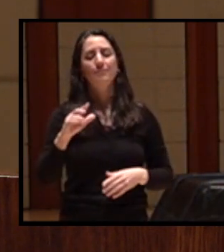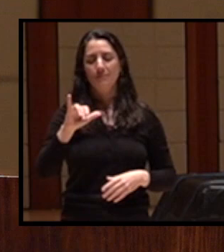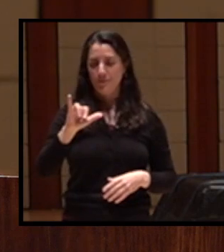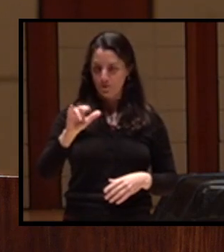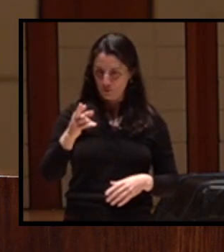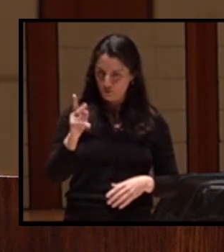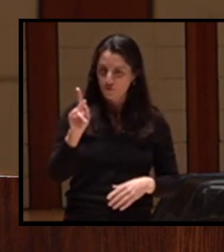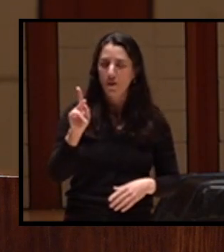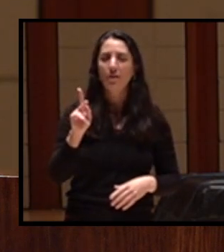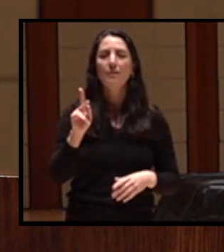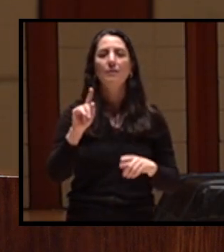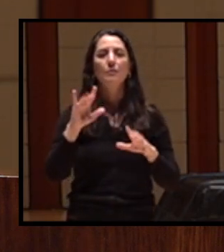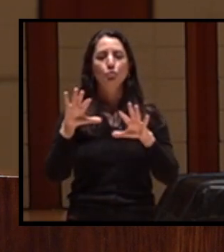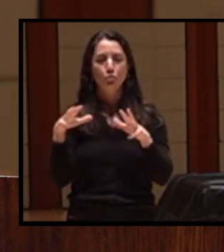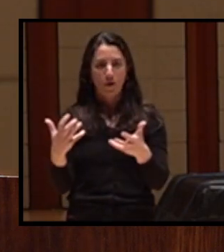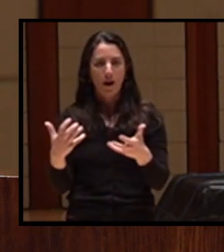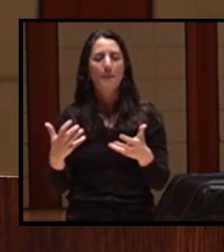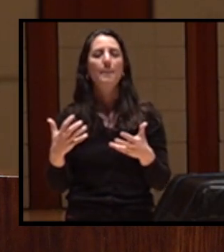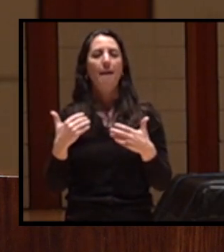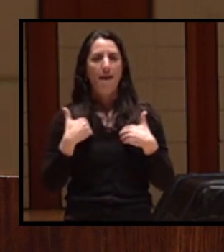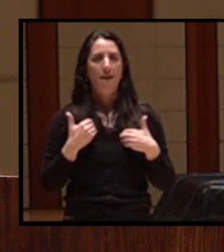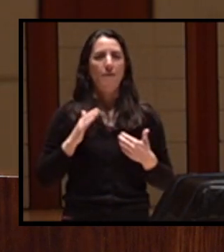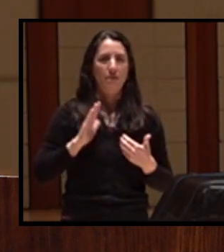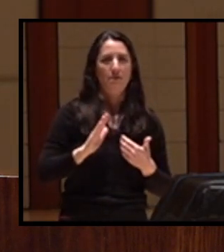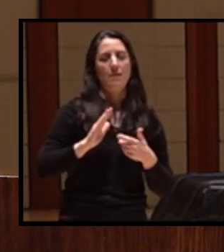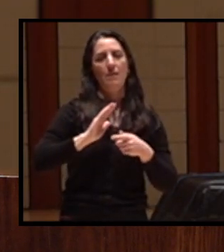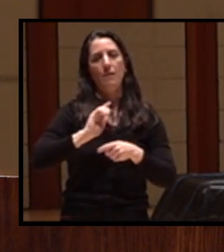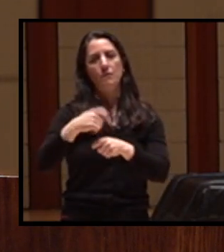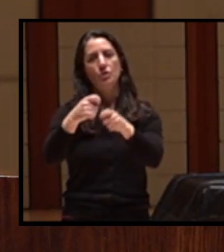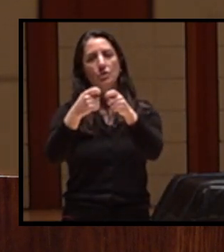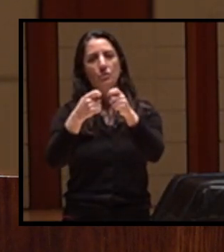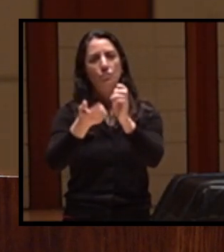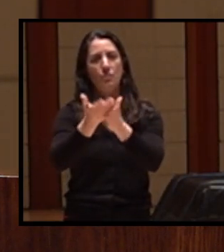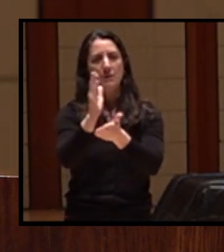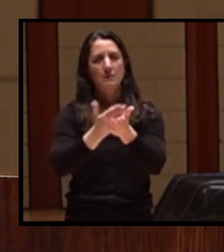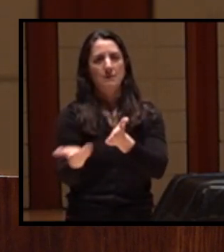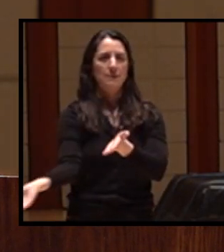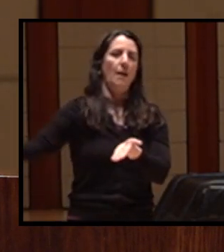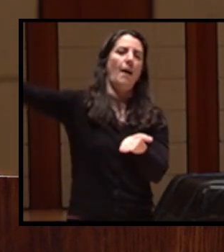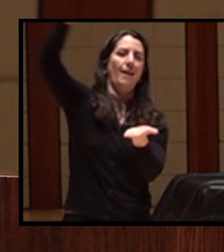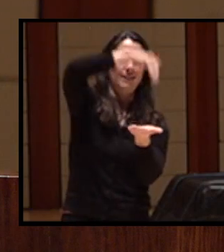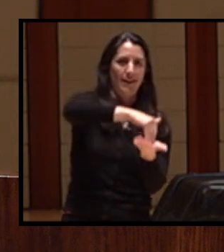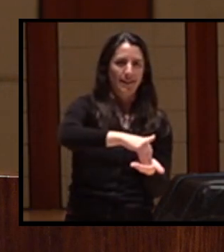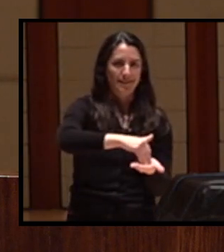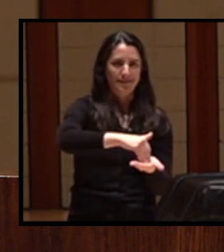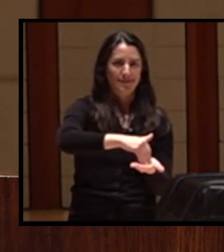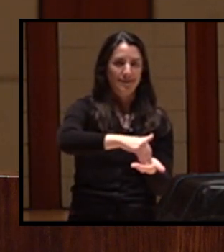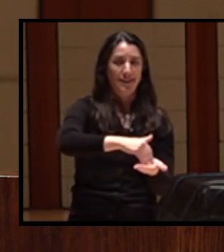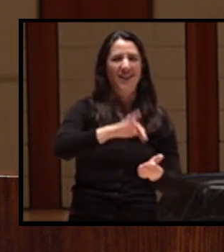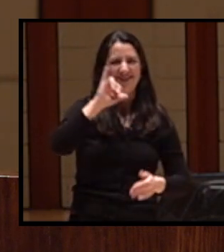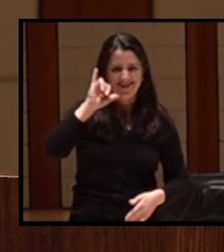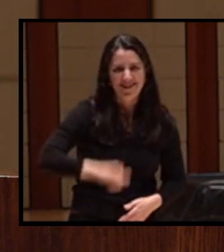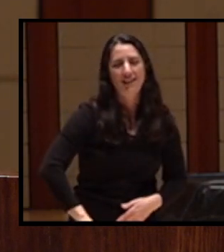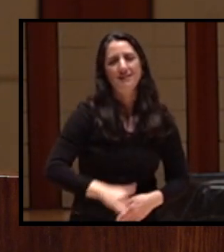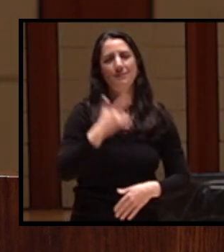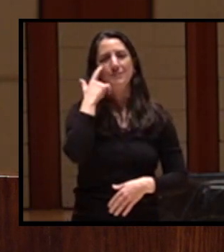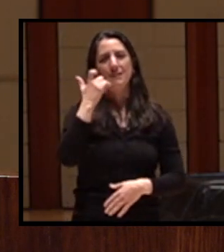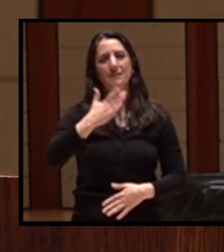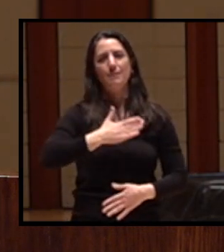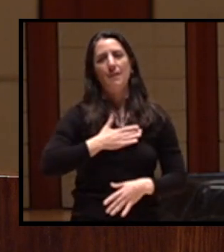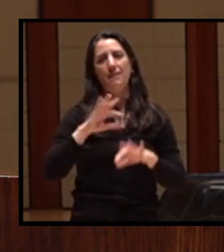rights in jurisdiction over the lower 45 miles of the Klamath River. My family would forever fish the river.